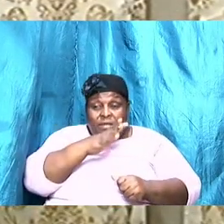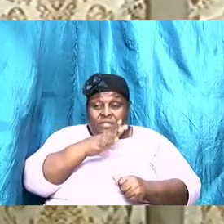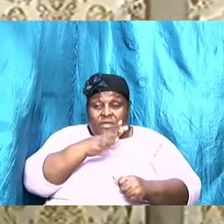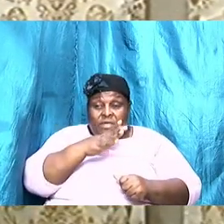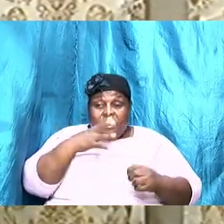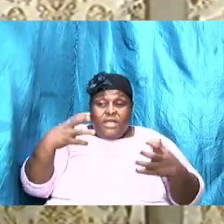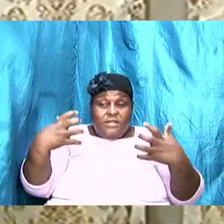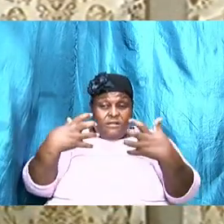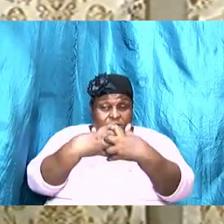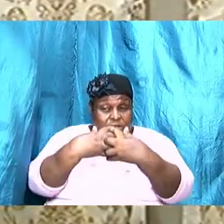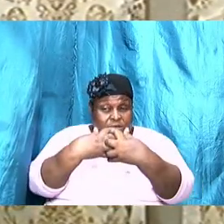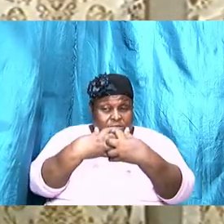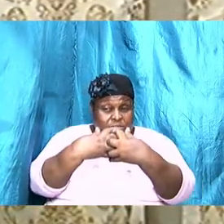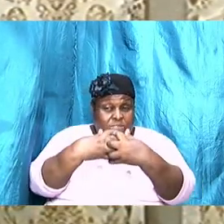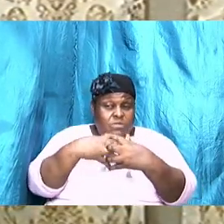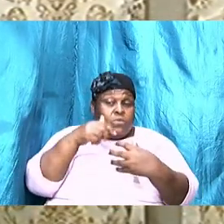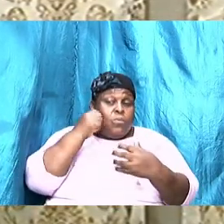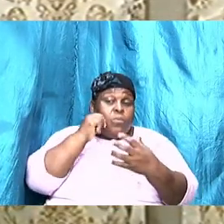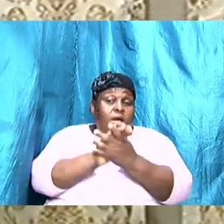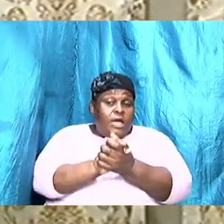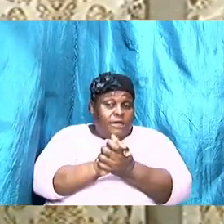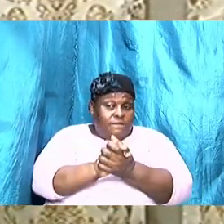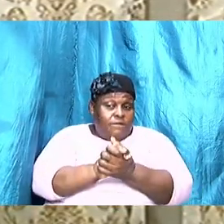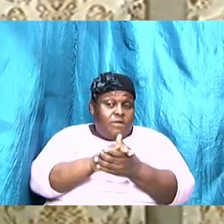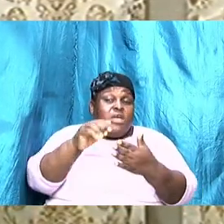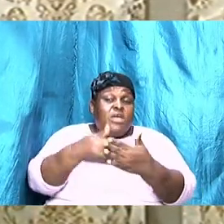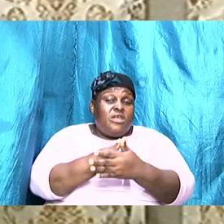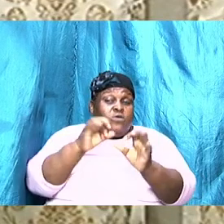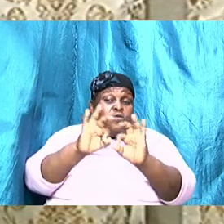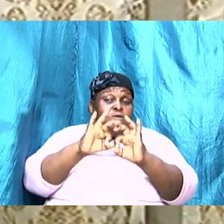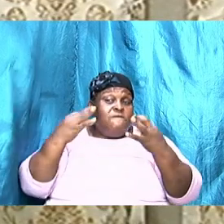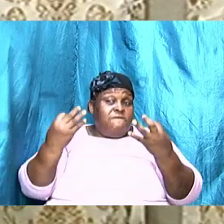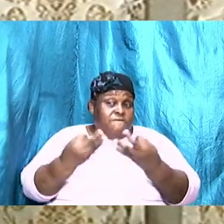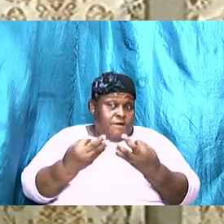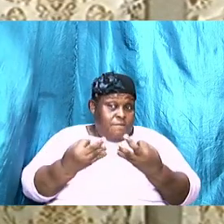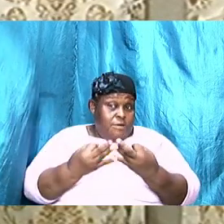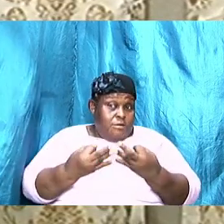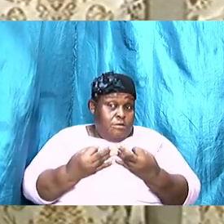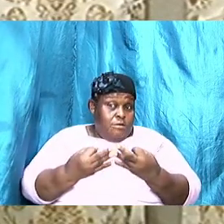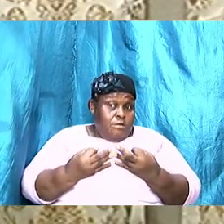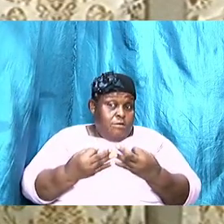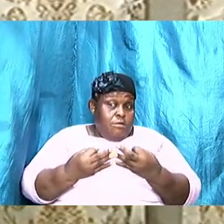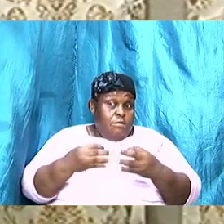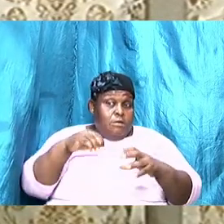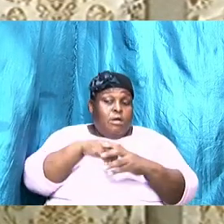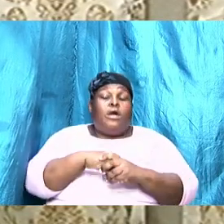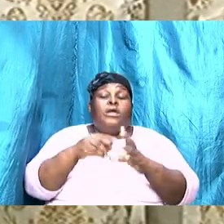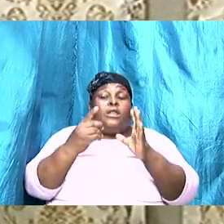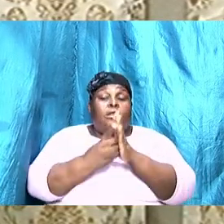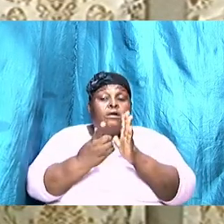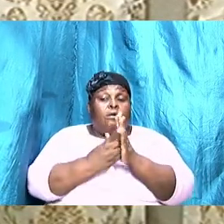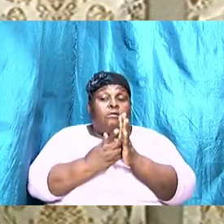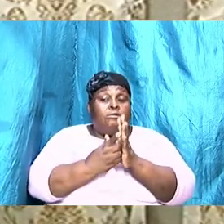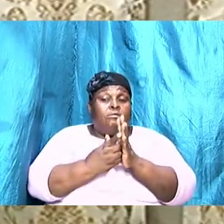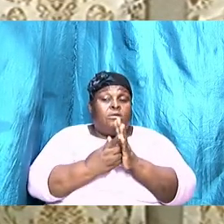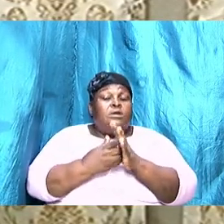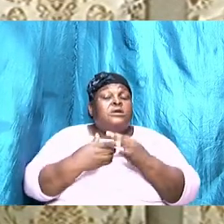and new family structure and in laws are important and crucial and is a part of the togetherness